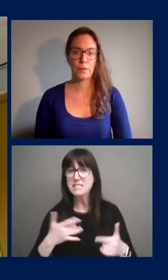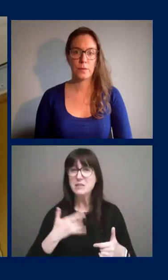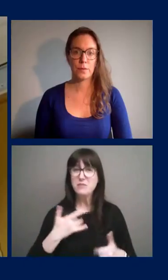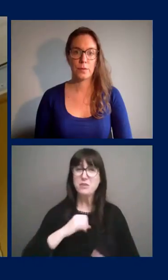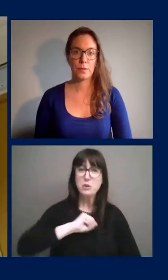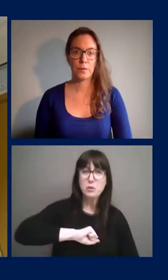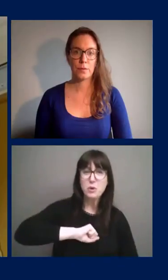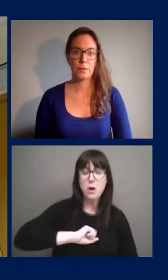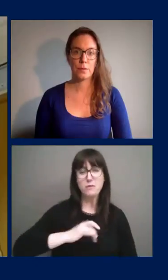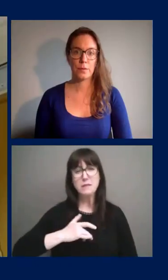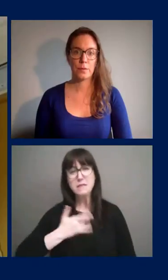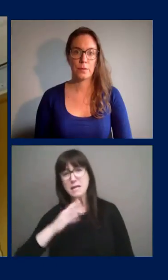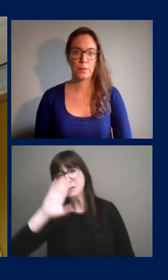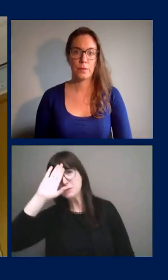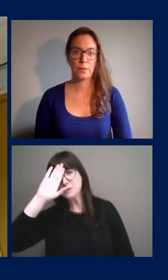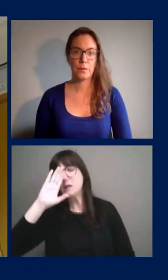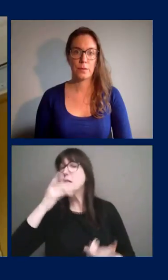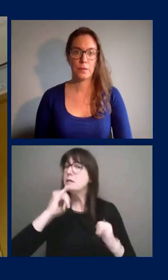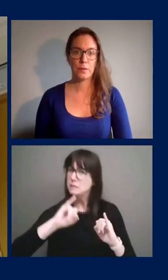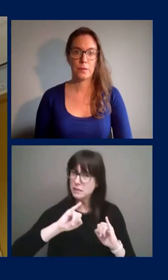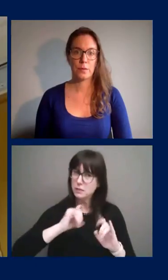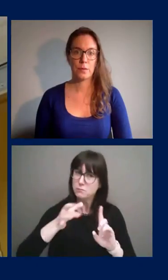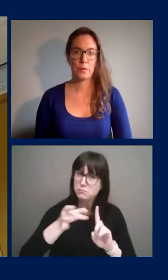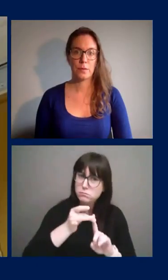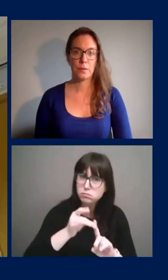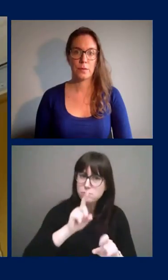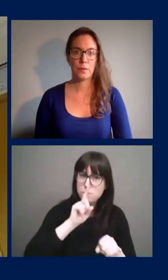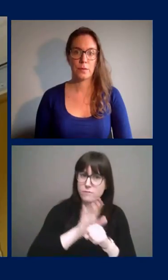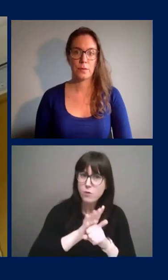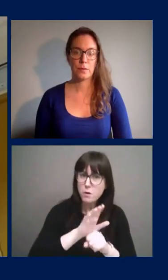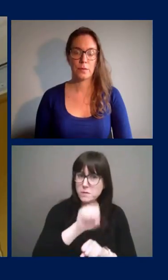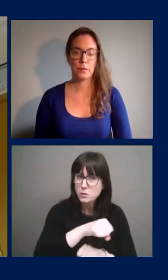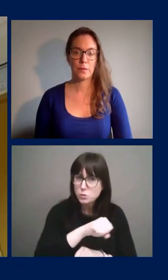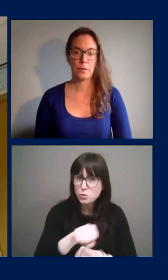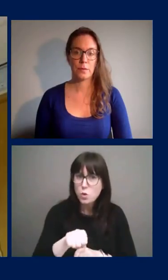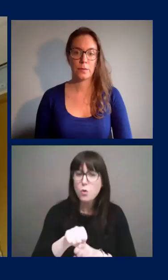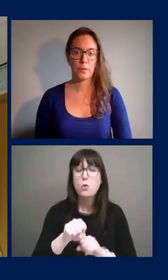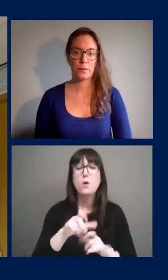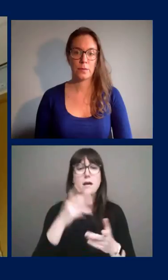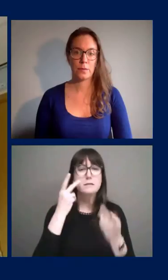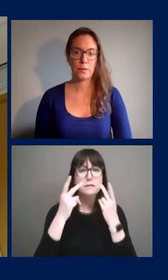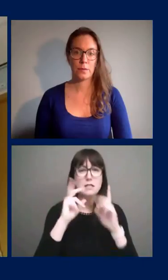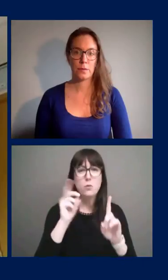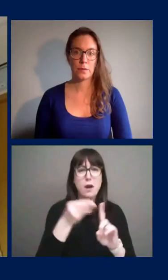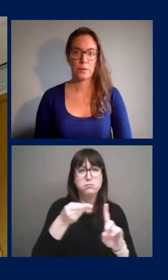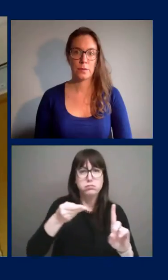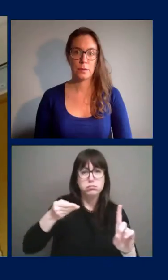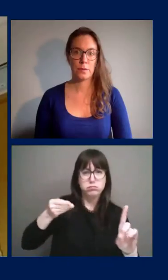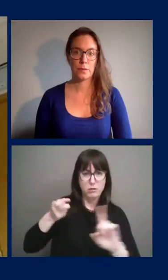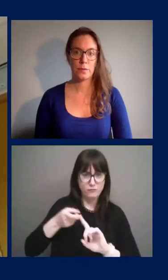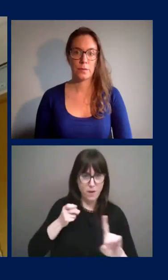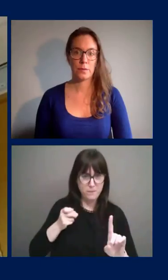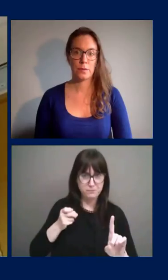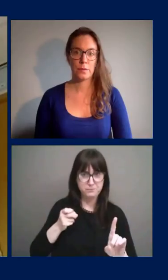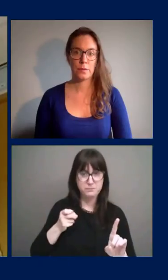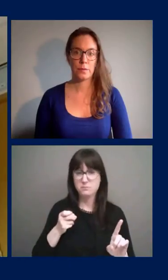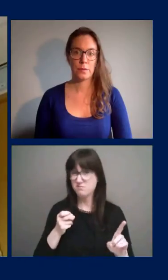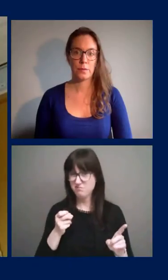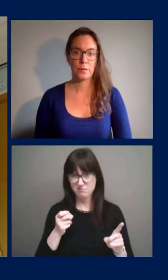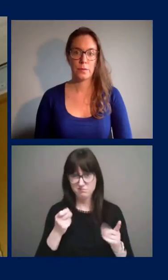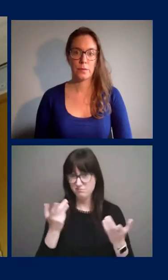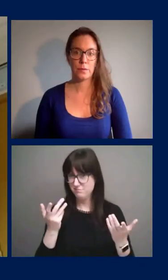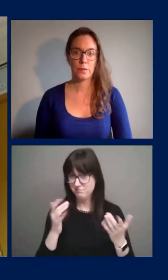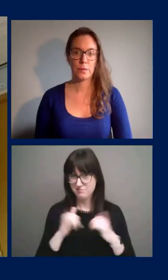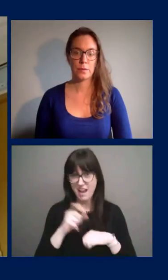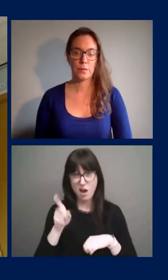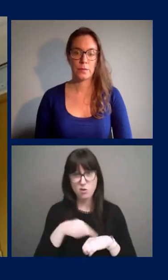can track down the sources of infection in the community and break those chains of transmission. We do not know how long we will